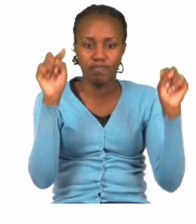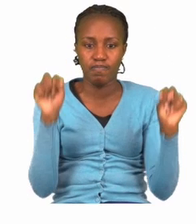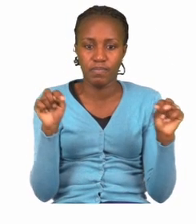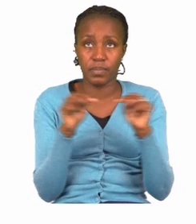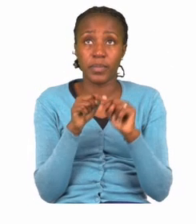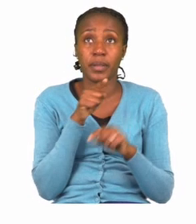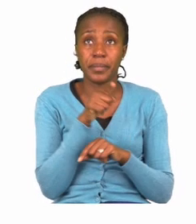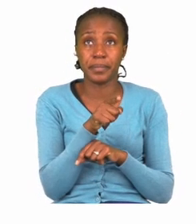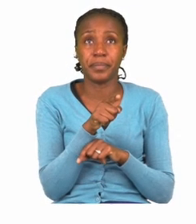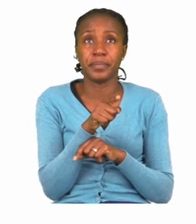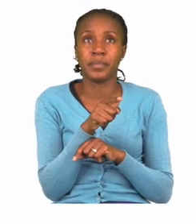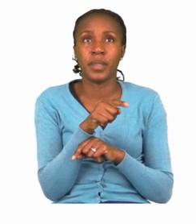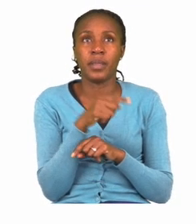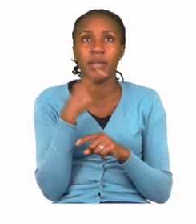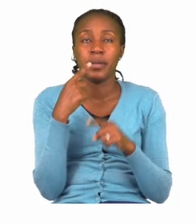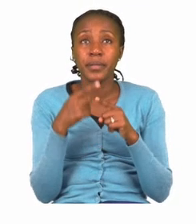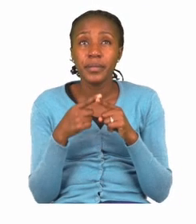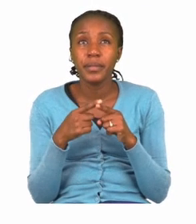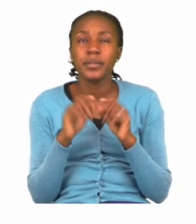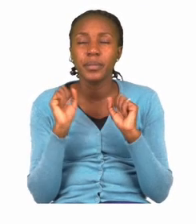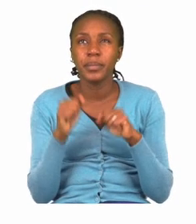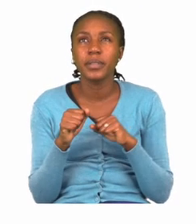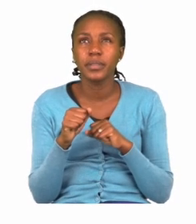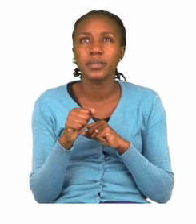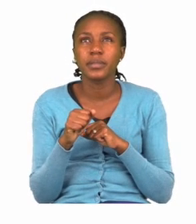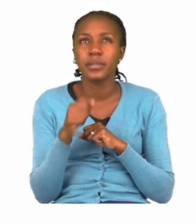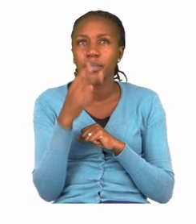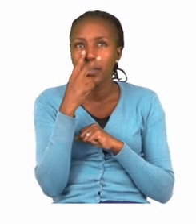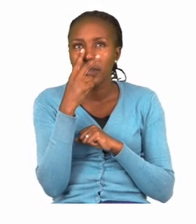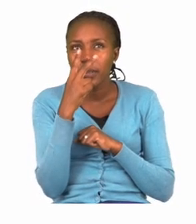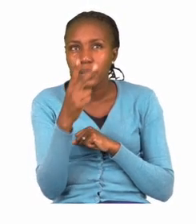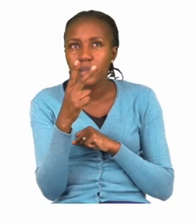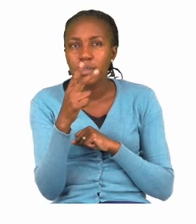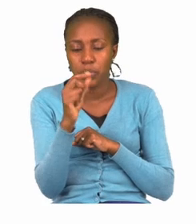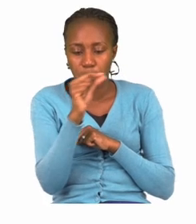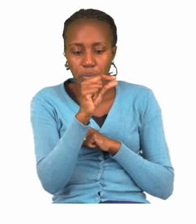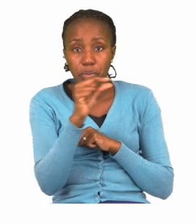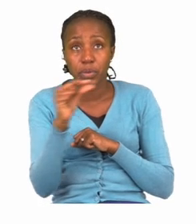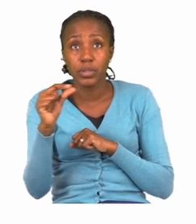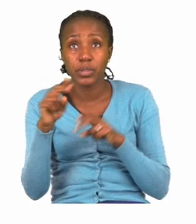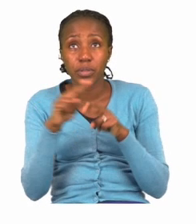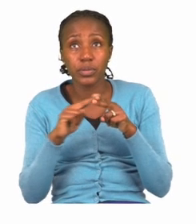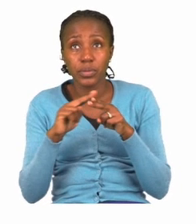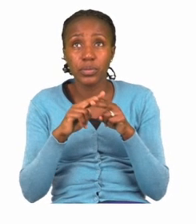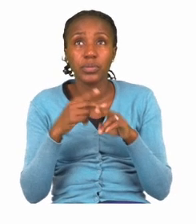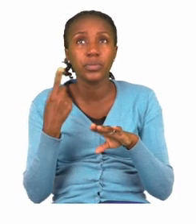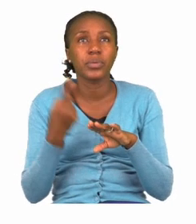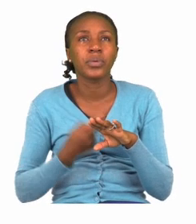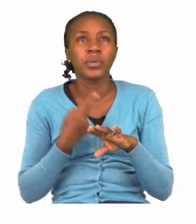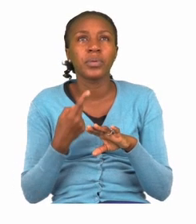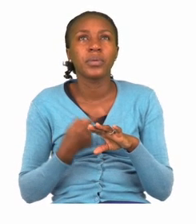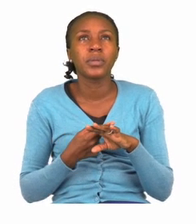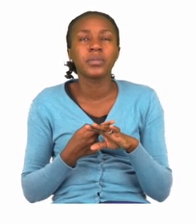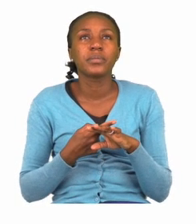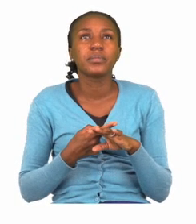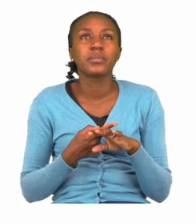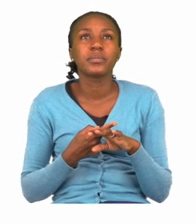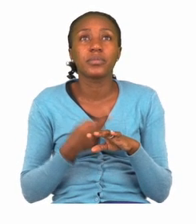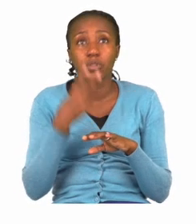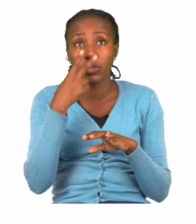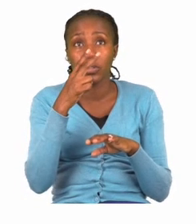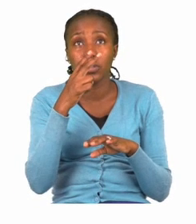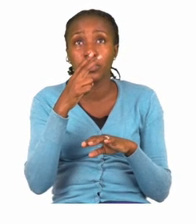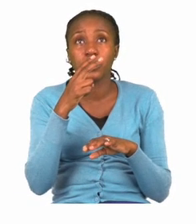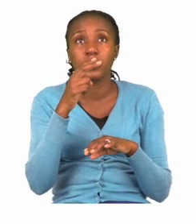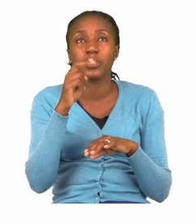Here it says, you have to find and circle the sight words. Now there you have a